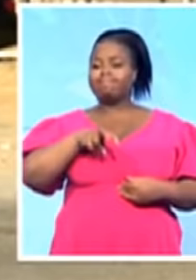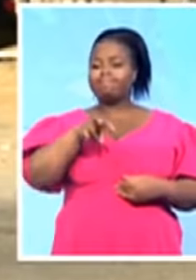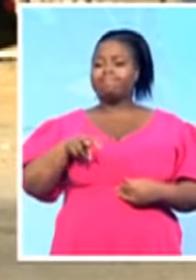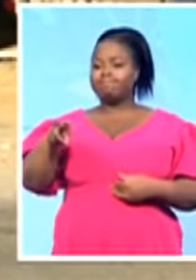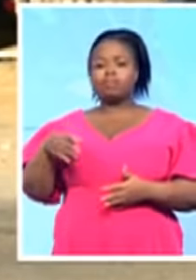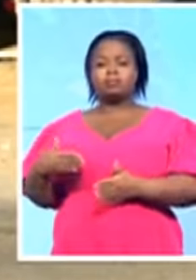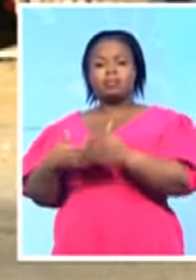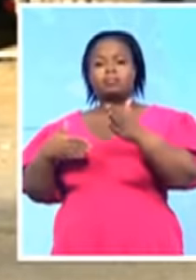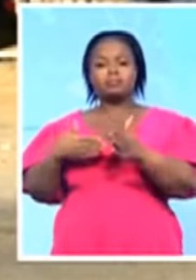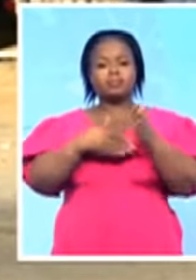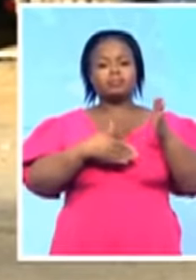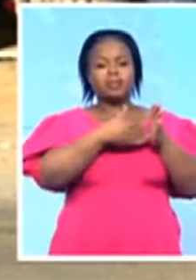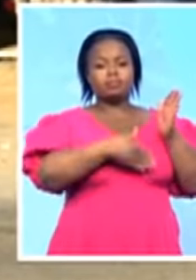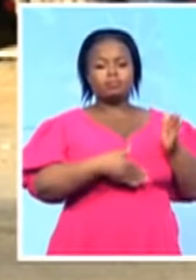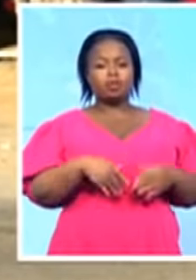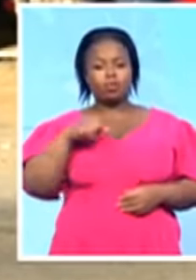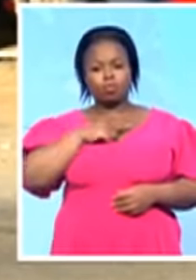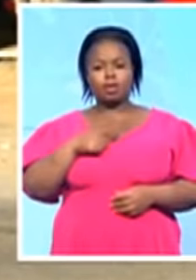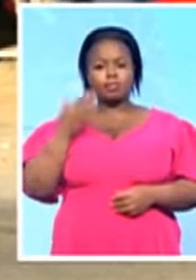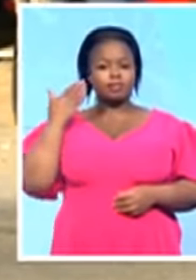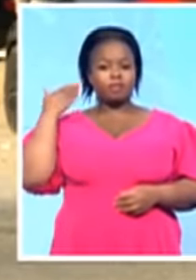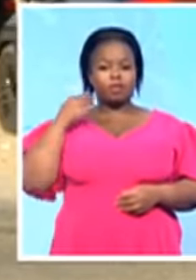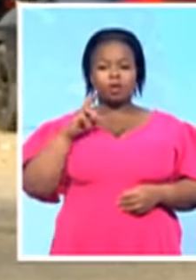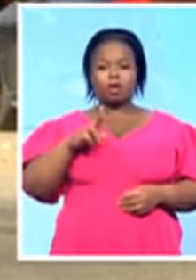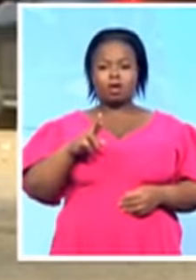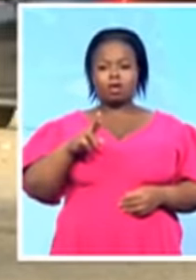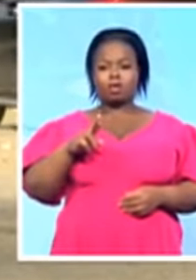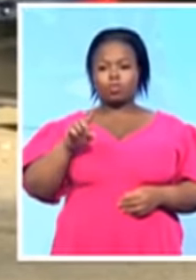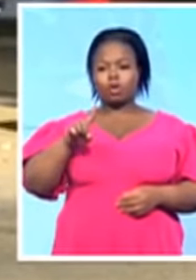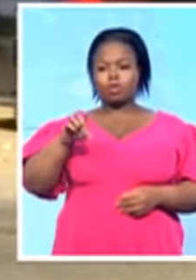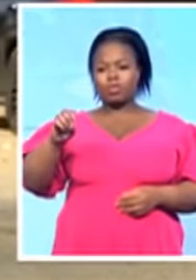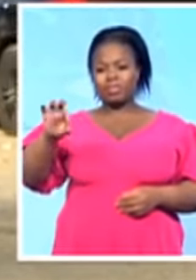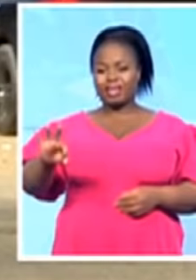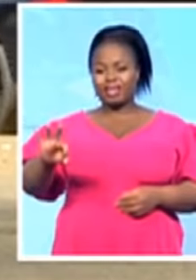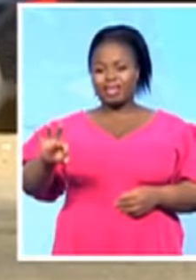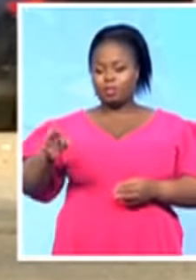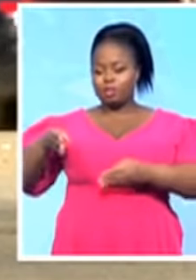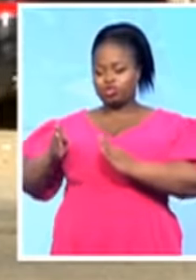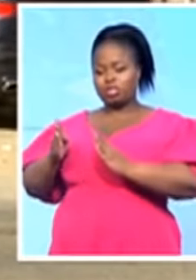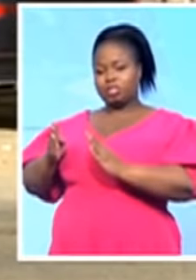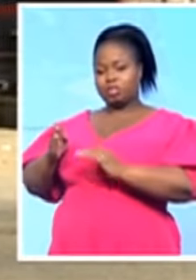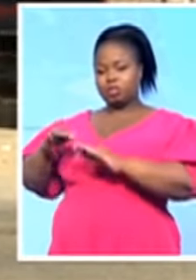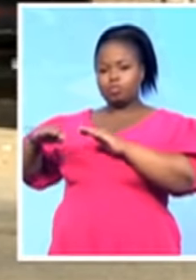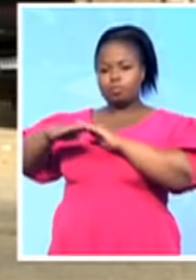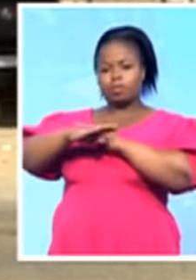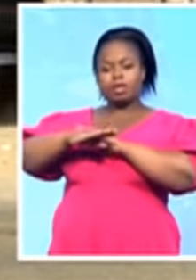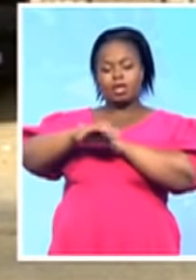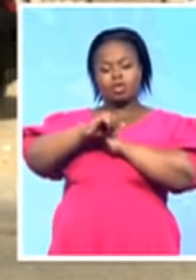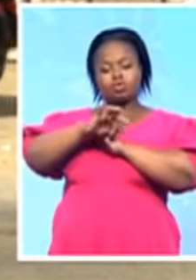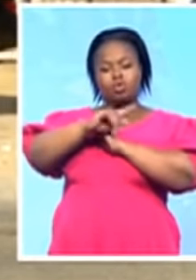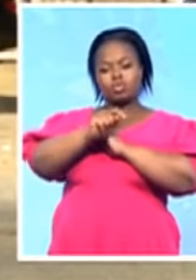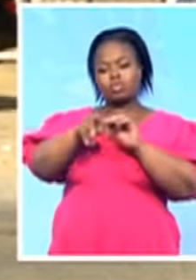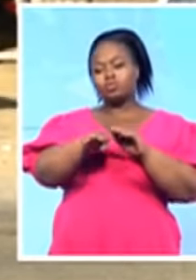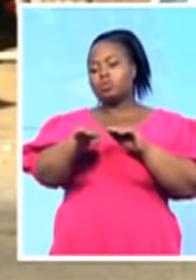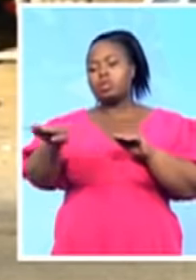the R103, which cuts through escort towards Peter Maritzburg or Durban. And so a lot of people that were trying to